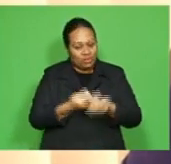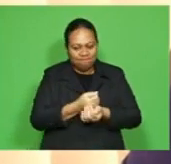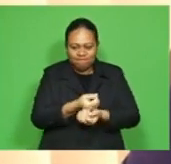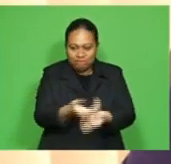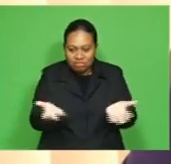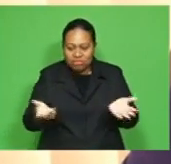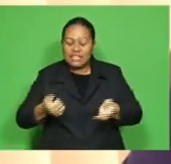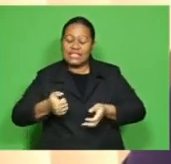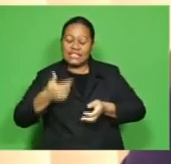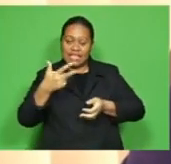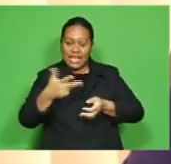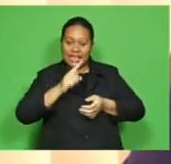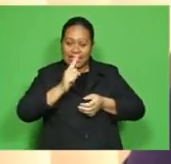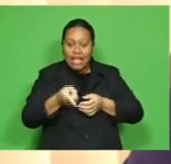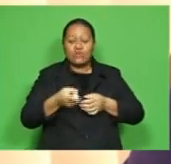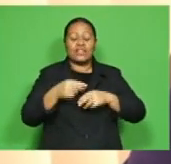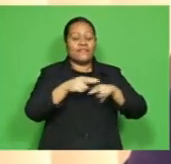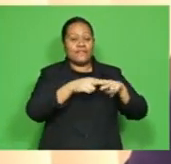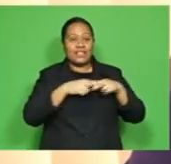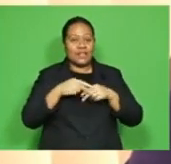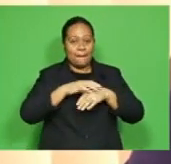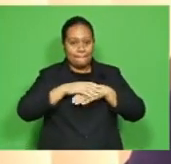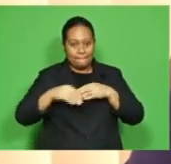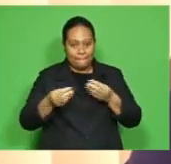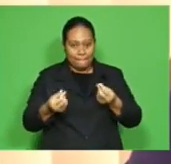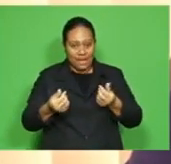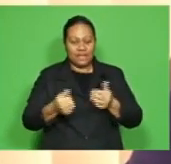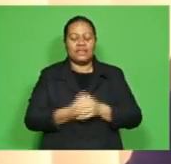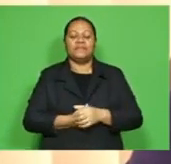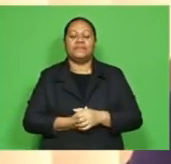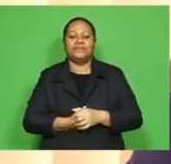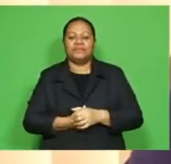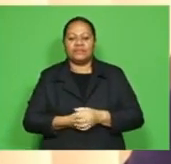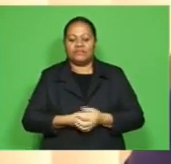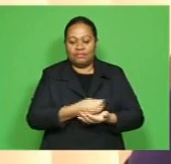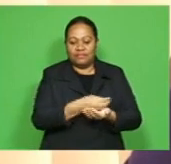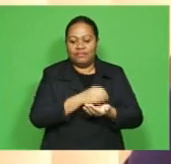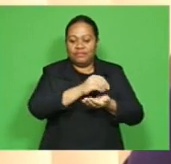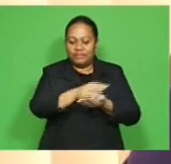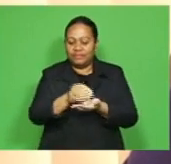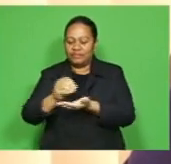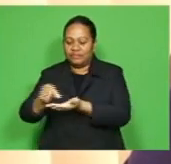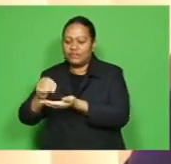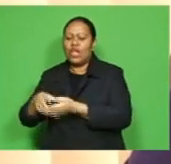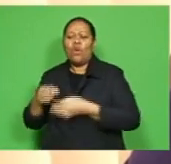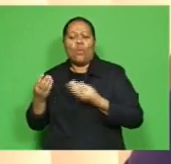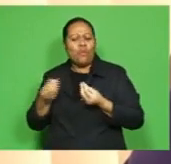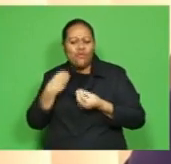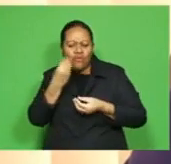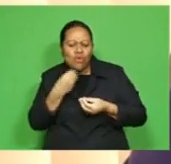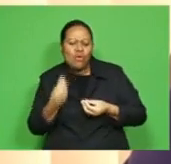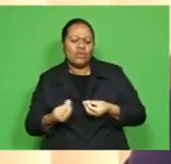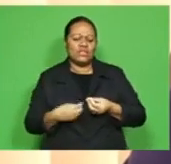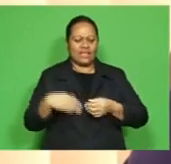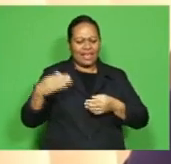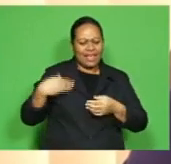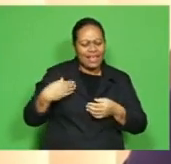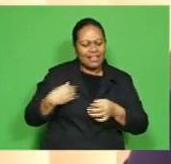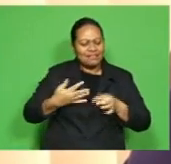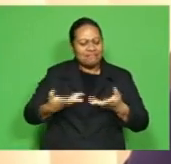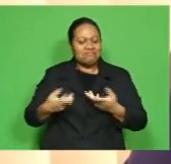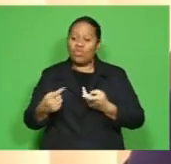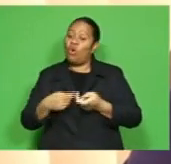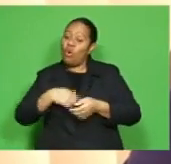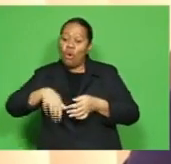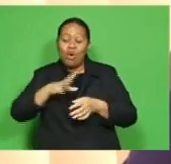60,000 Fijian dollars, 68,000 Fijian dollars worth of food and hygiene packs and everything to all the